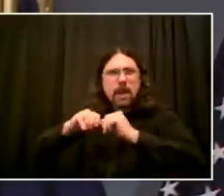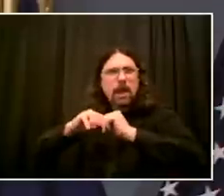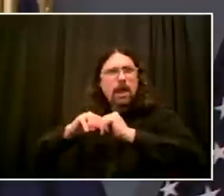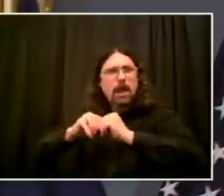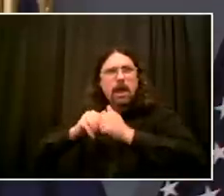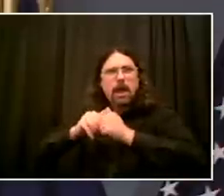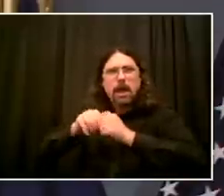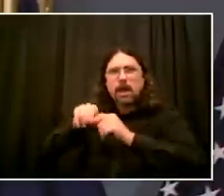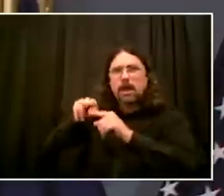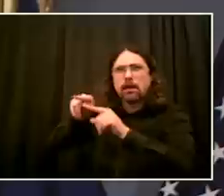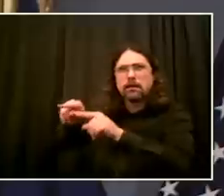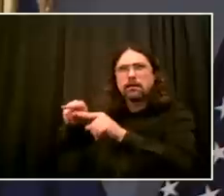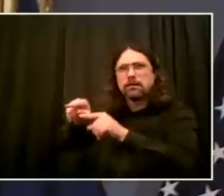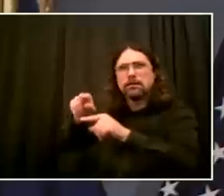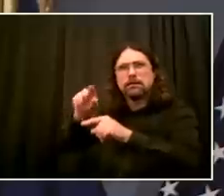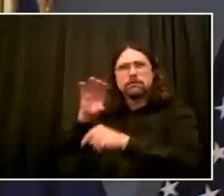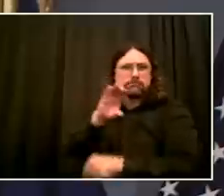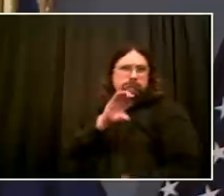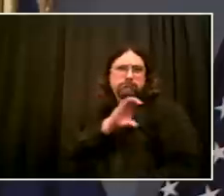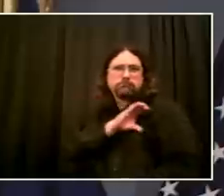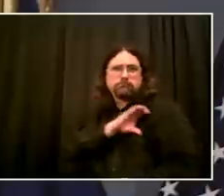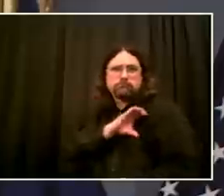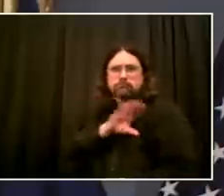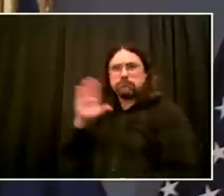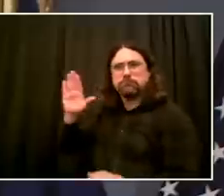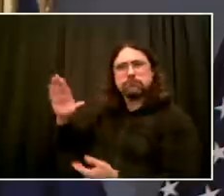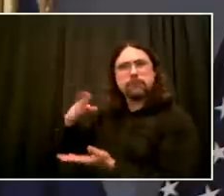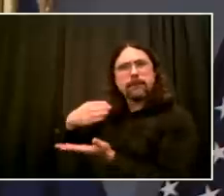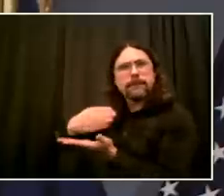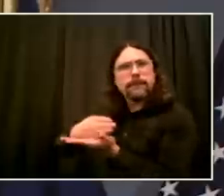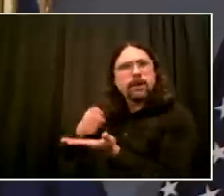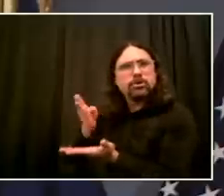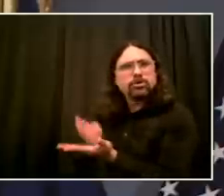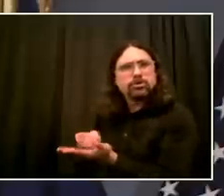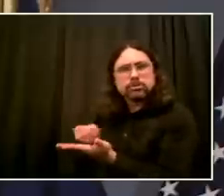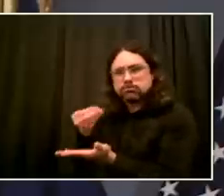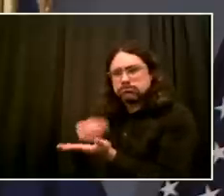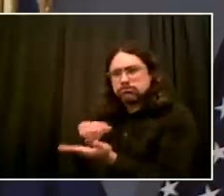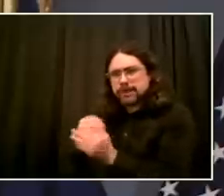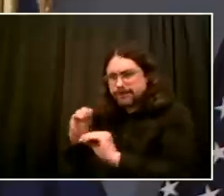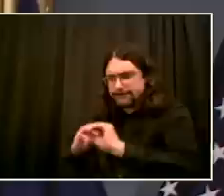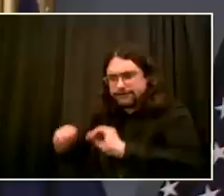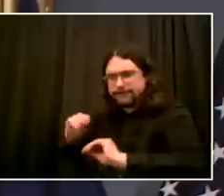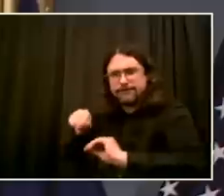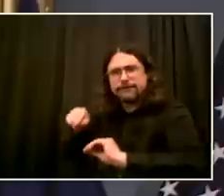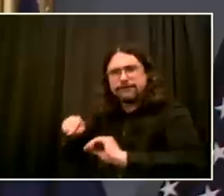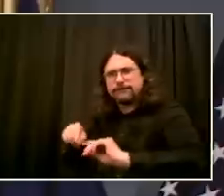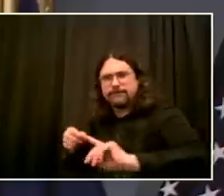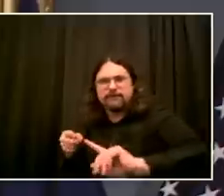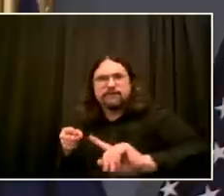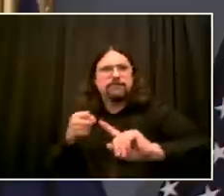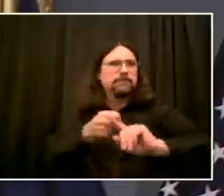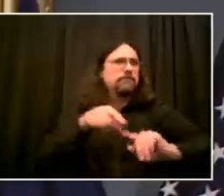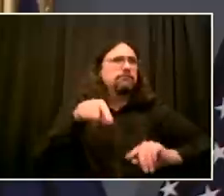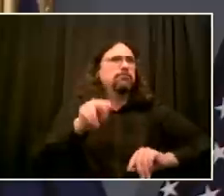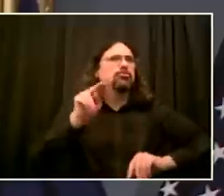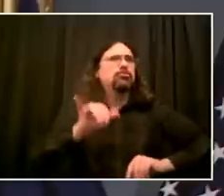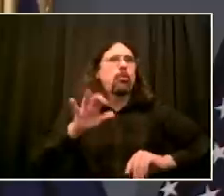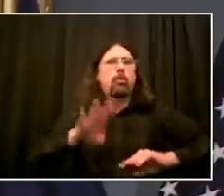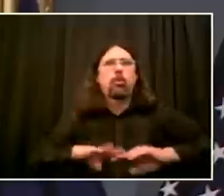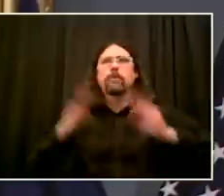of this on top of the pandemic, I'd be very interested. And then a second question really has to do with